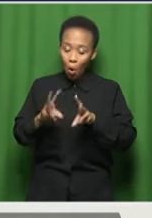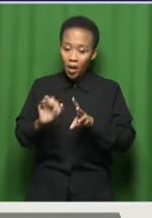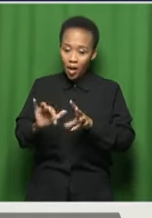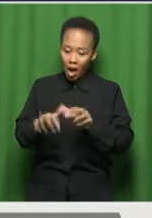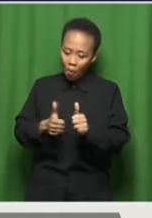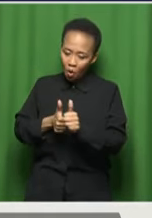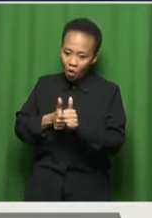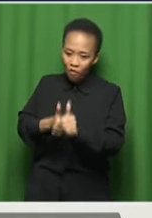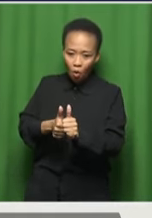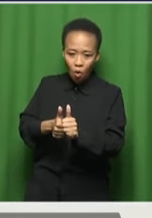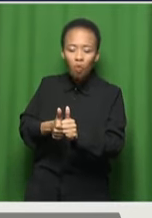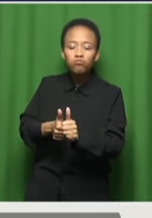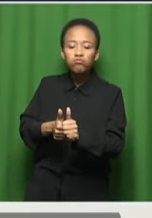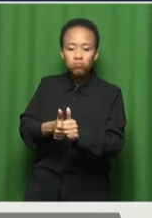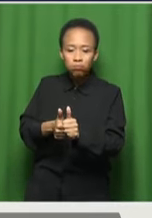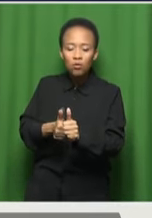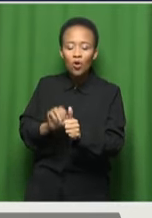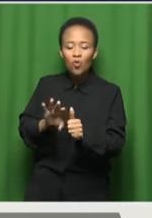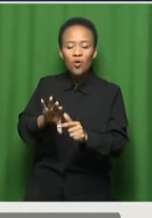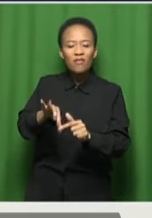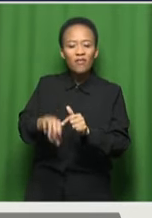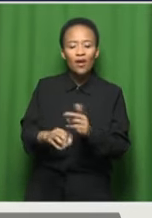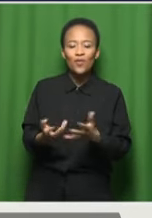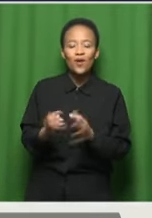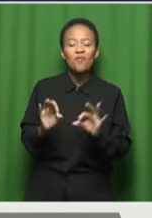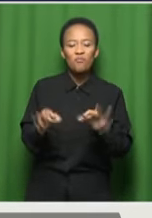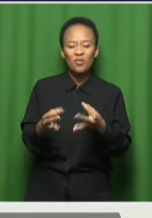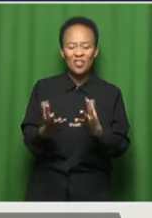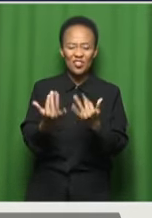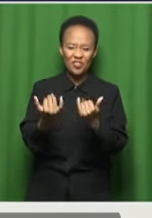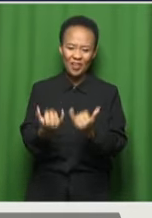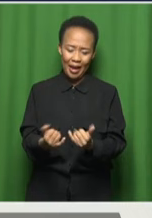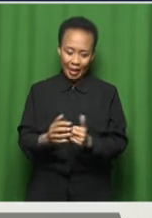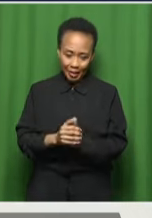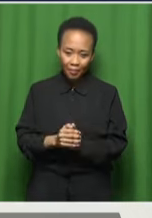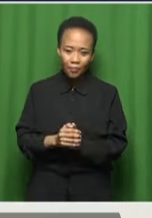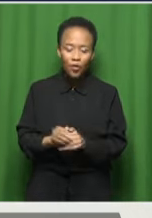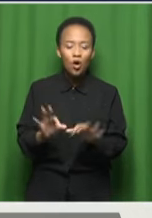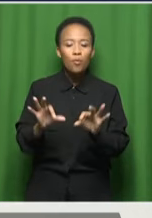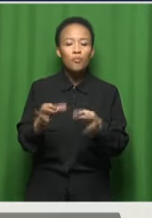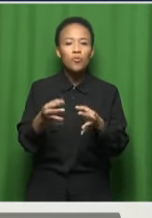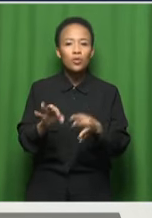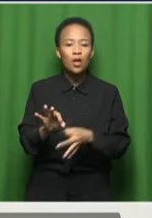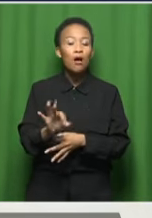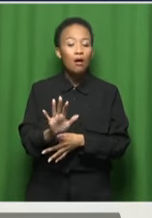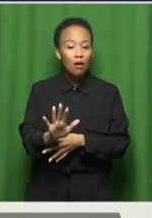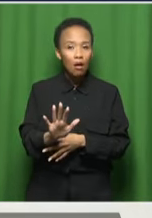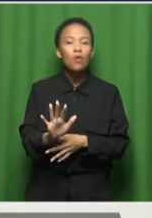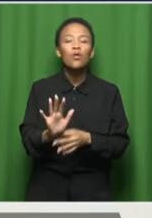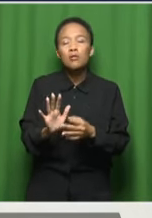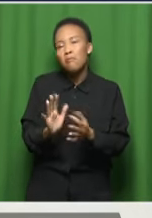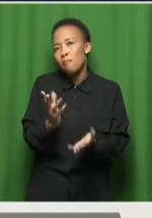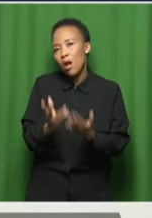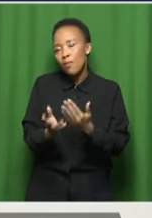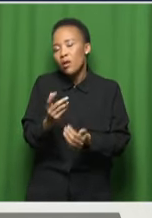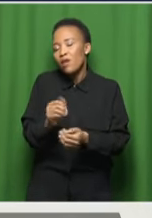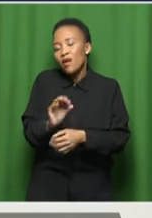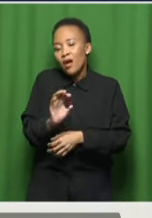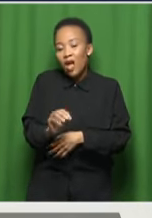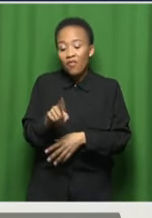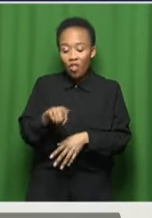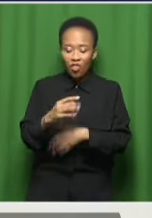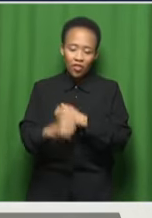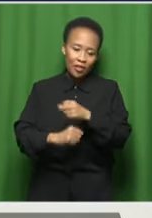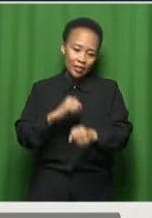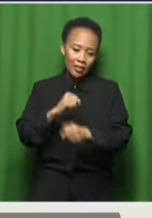still find in today's music. You know, it could be music that comes, um, this year or whatsoever, but there's still that reflection